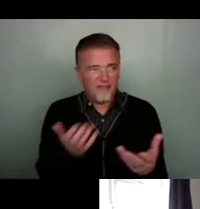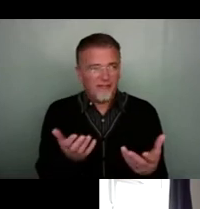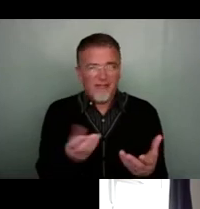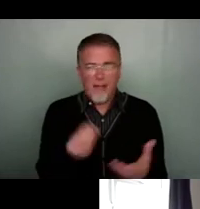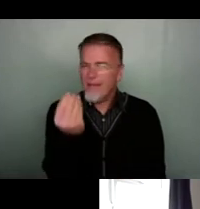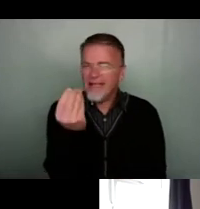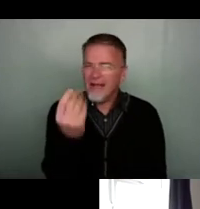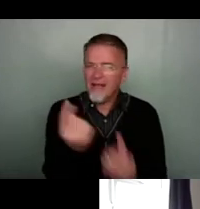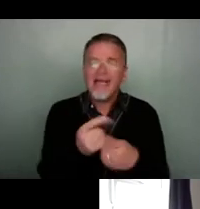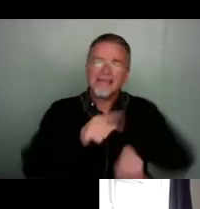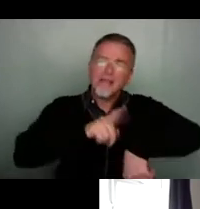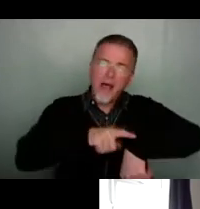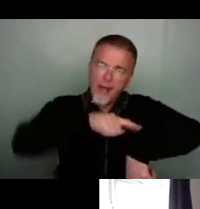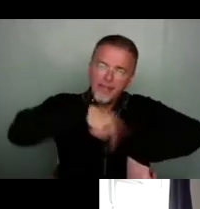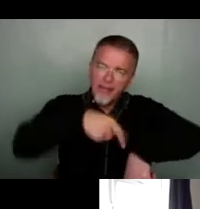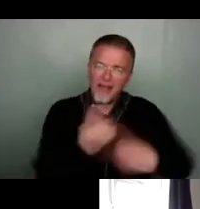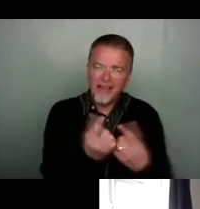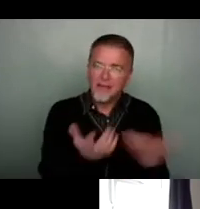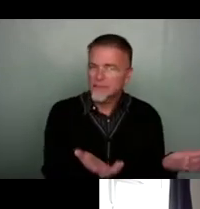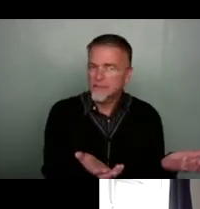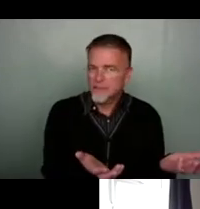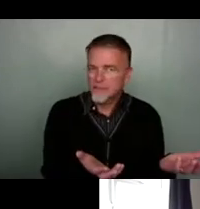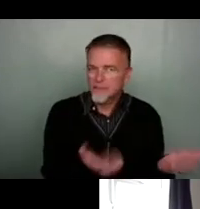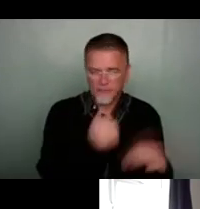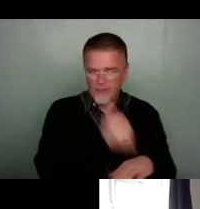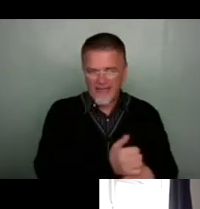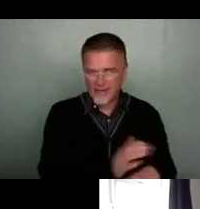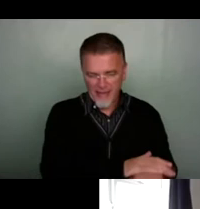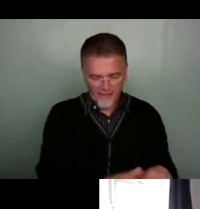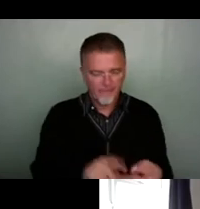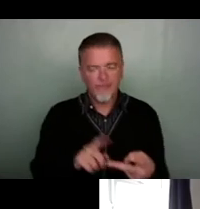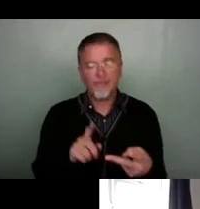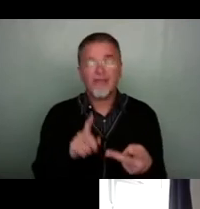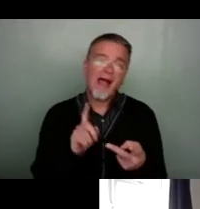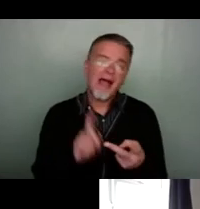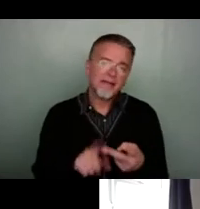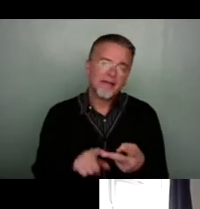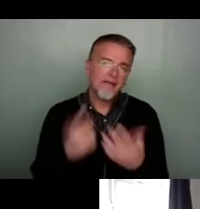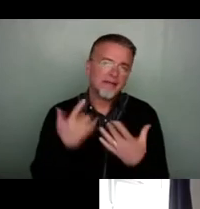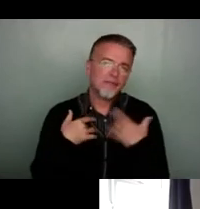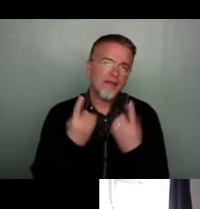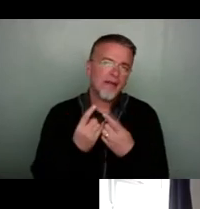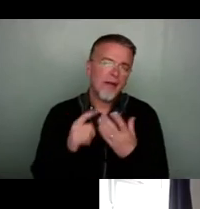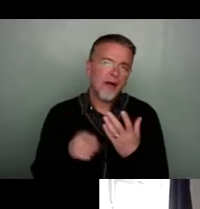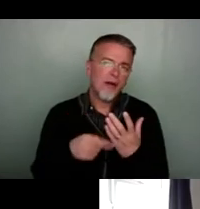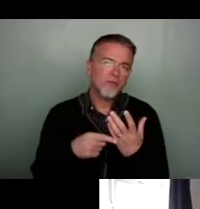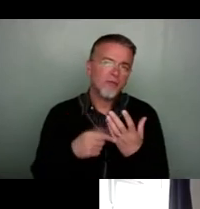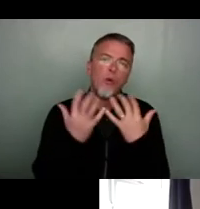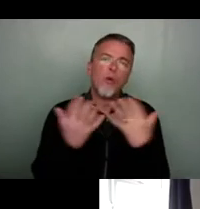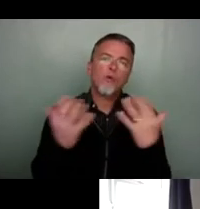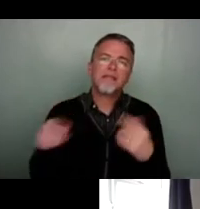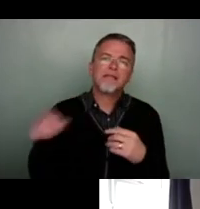thing. It's a time thing. Do you know what mean? So there's that kind of base level. And then secondly, I think there's been this really interesting thing around audiences